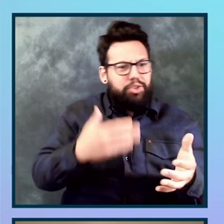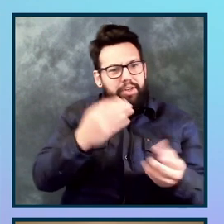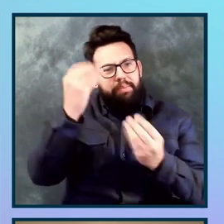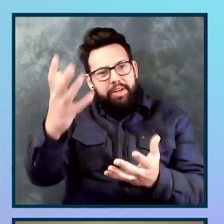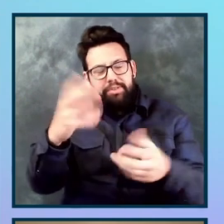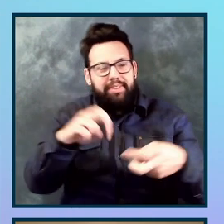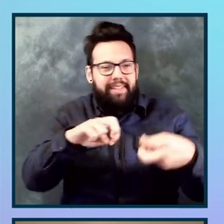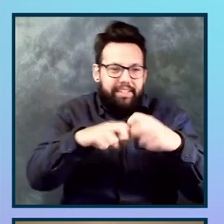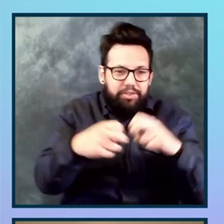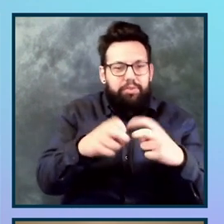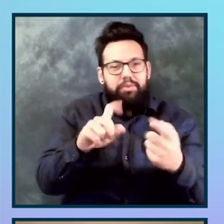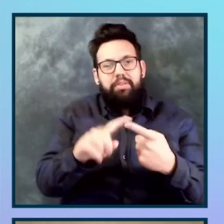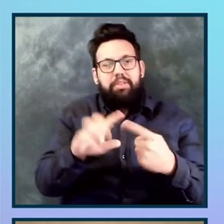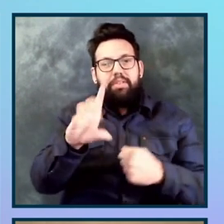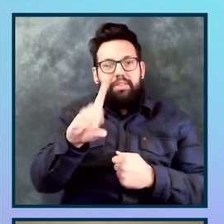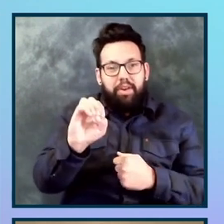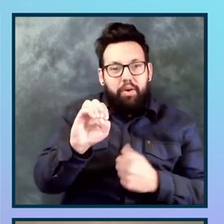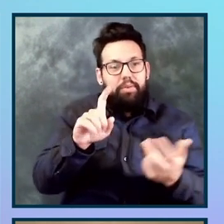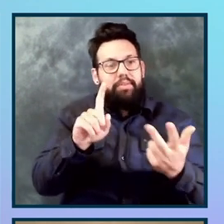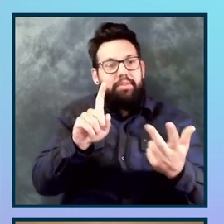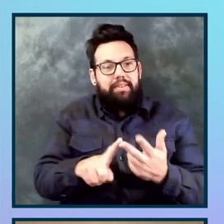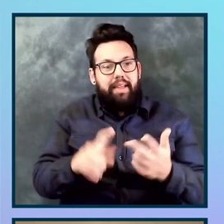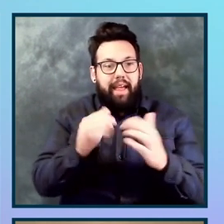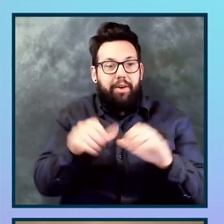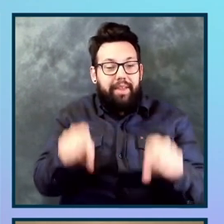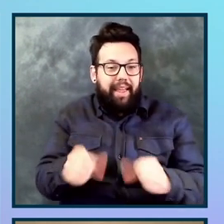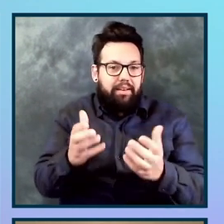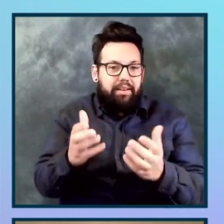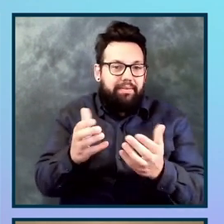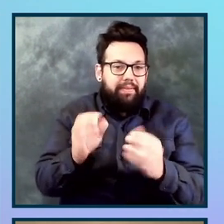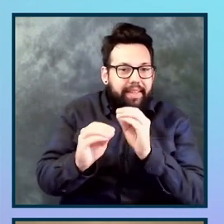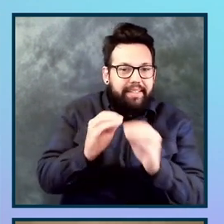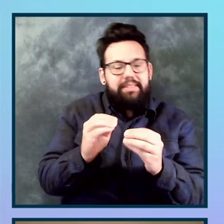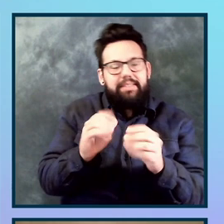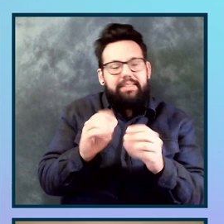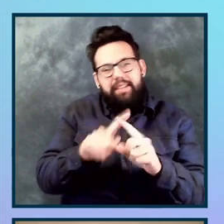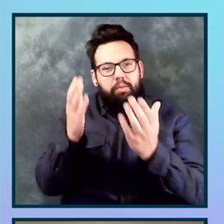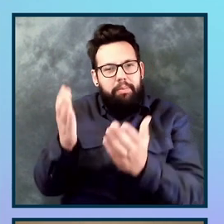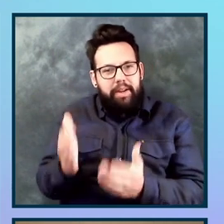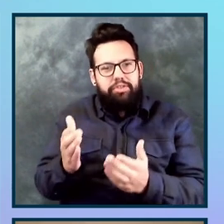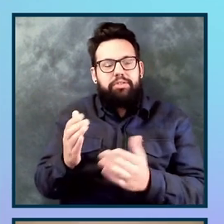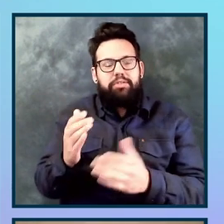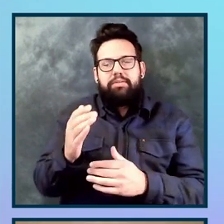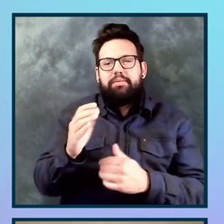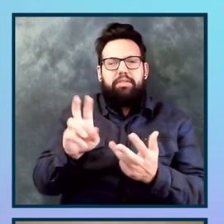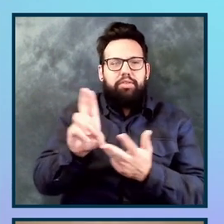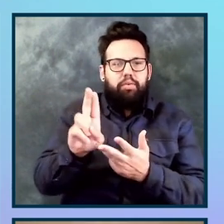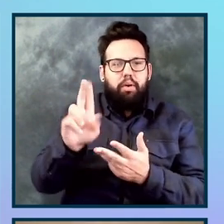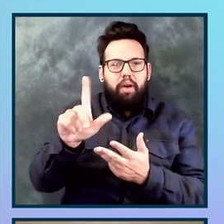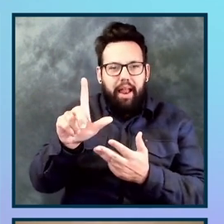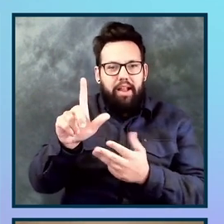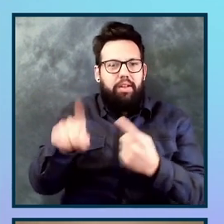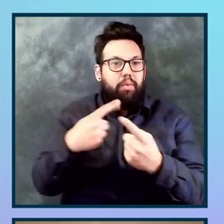for it, the source code, like I said, a screenshot, how you might go about fixing it. Uh, the URL that was found when it was found who found it, all that stuff. Um,